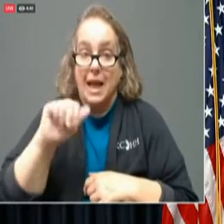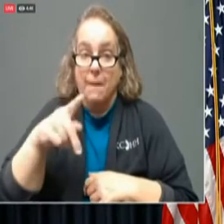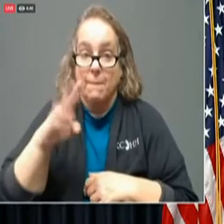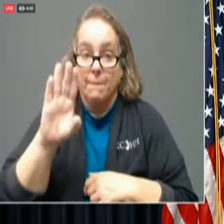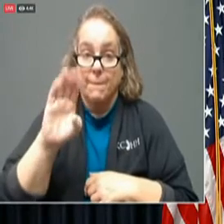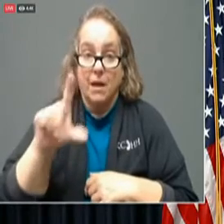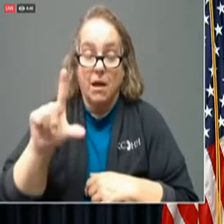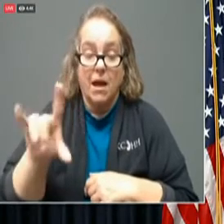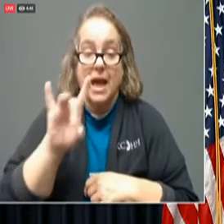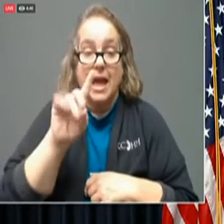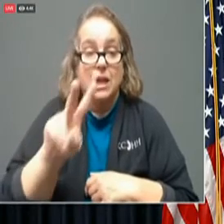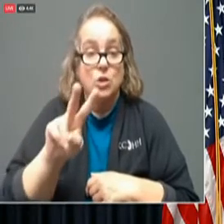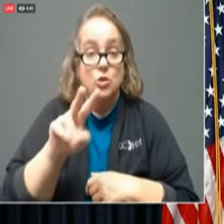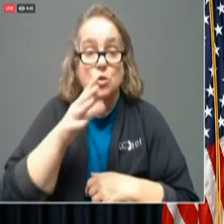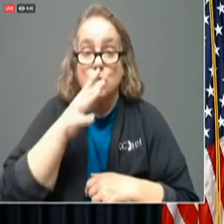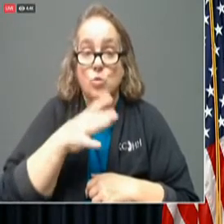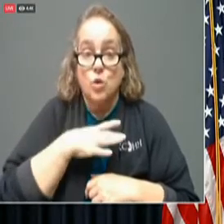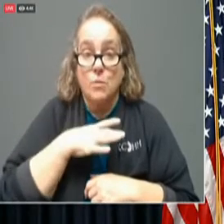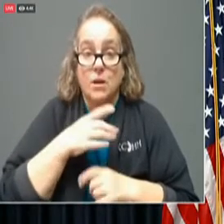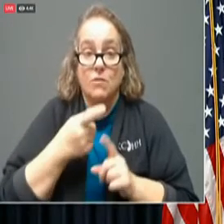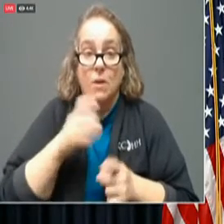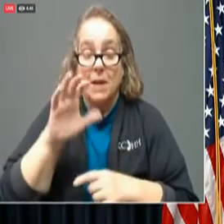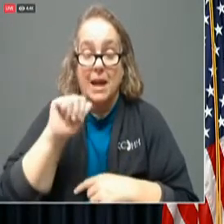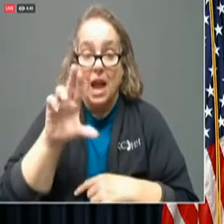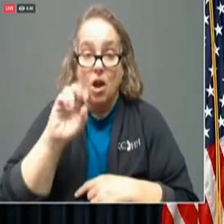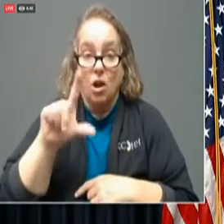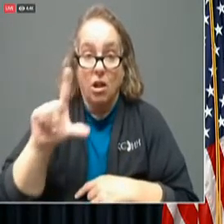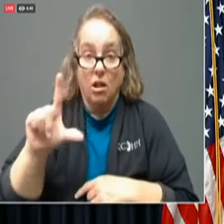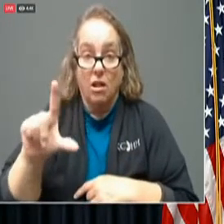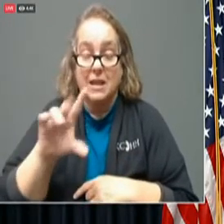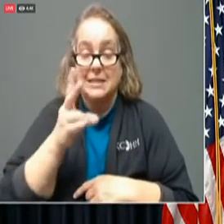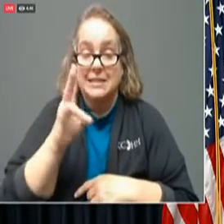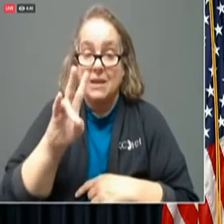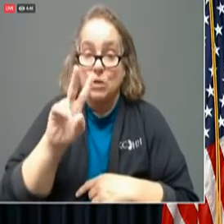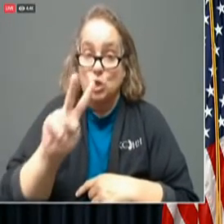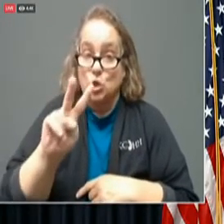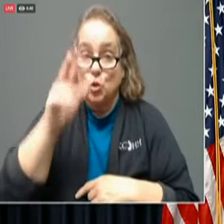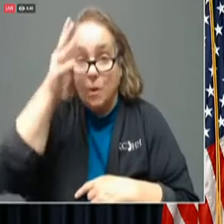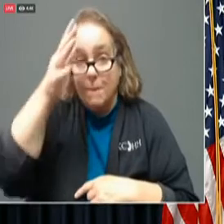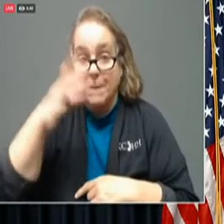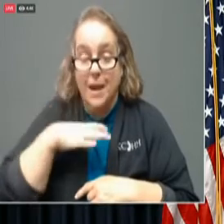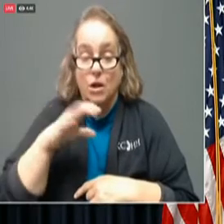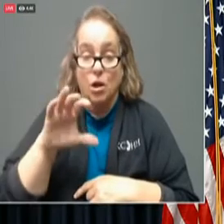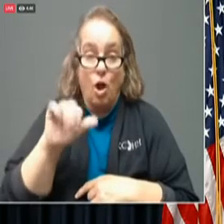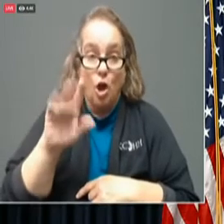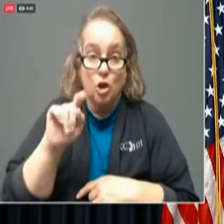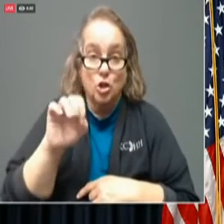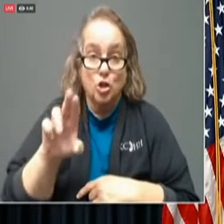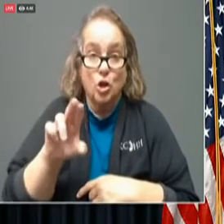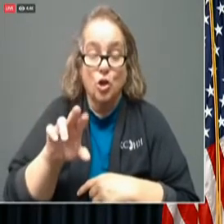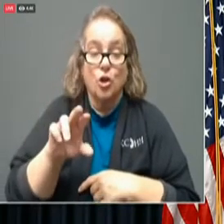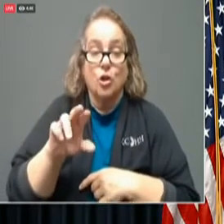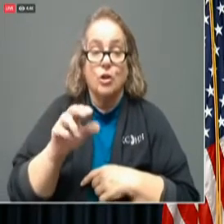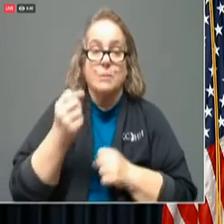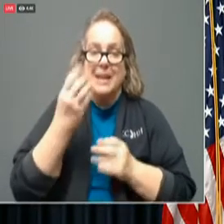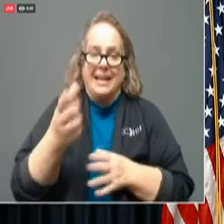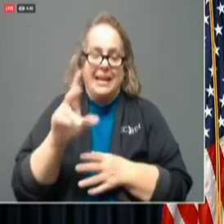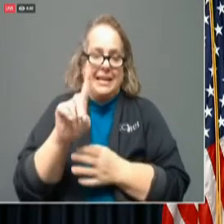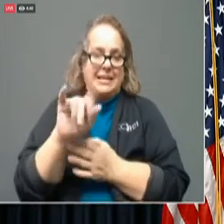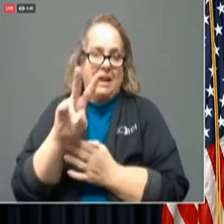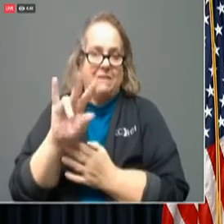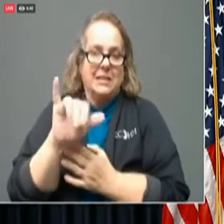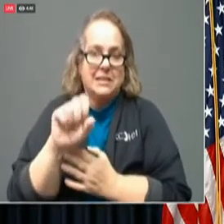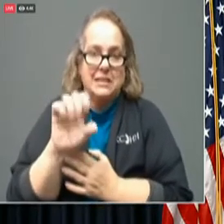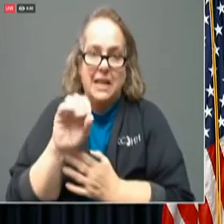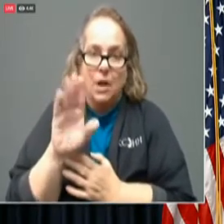82 year old woman from Carol, 72 year old man from Carter. We have a number from Davis County, including